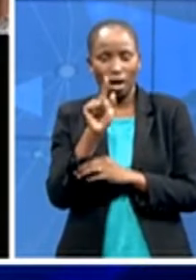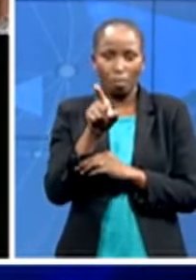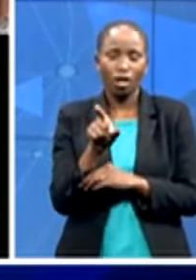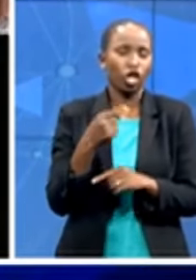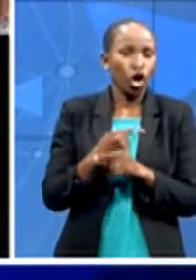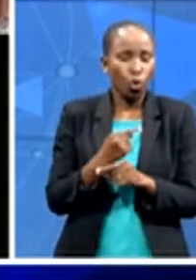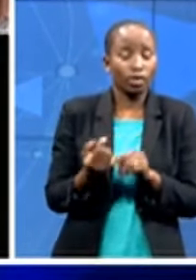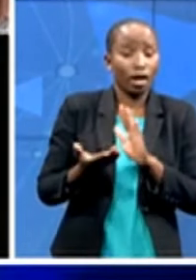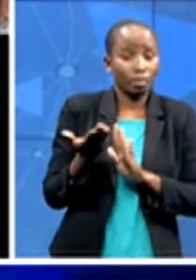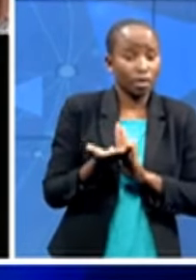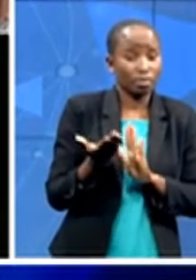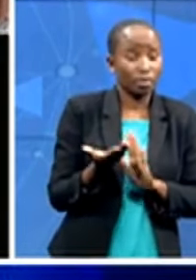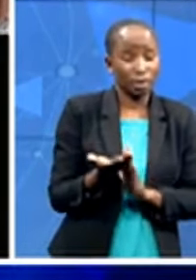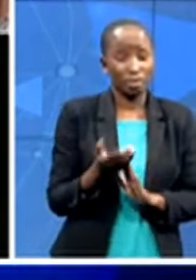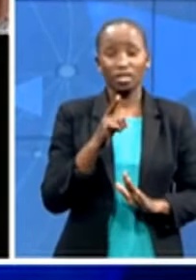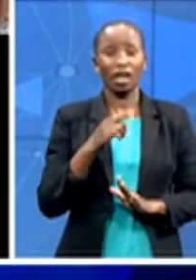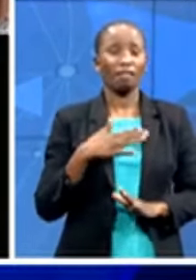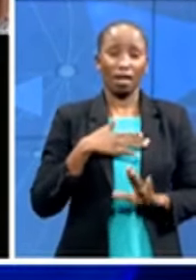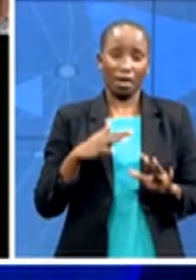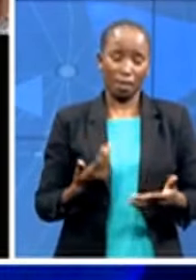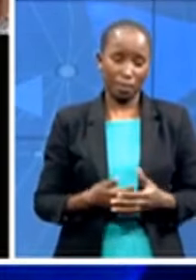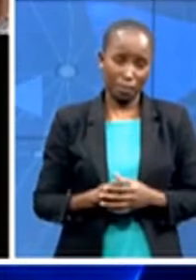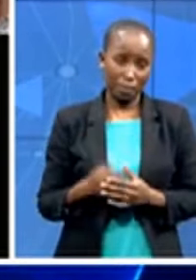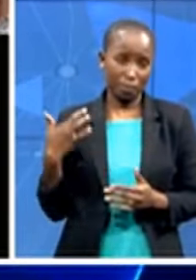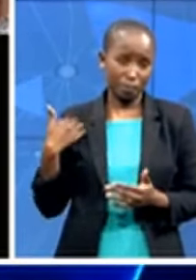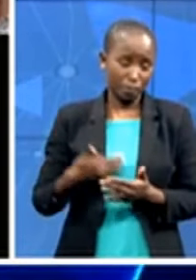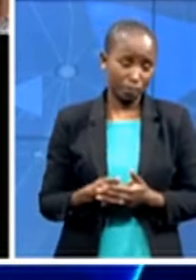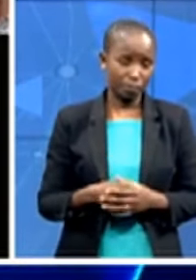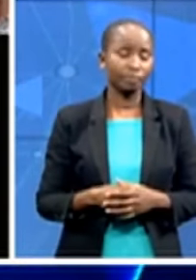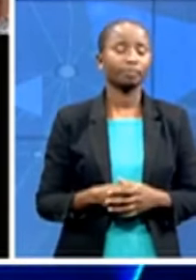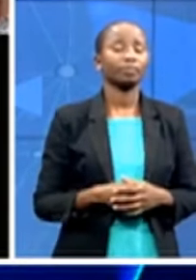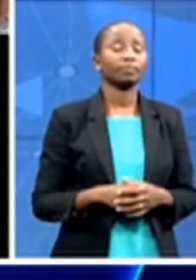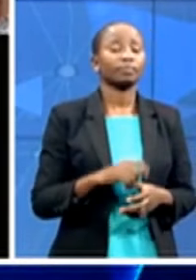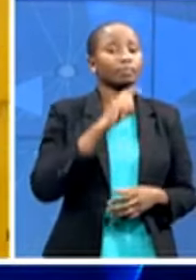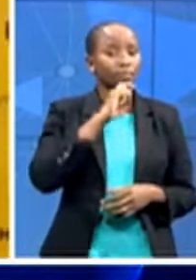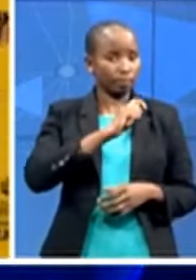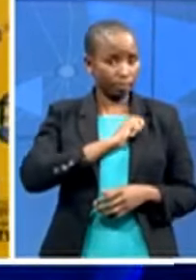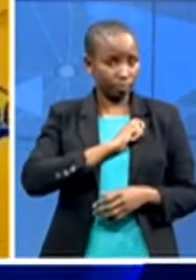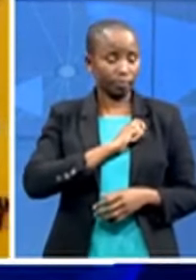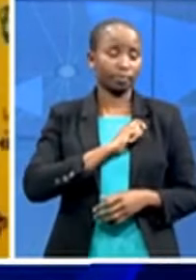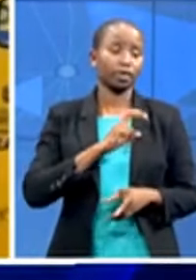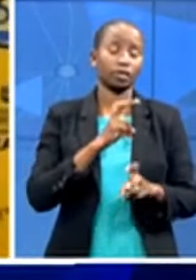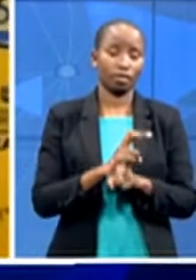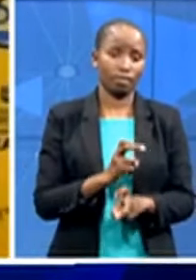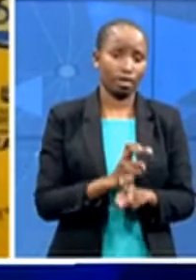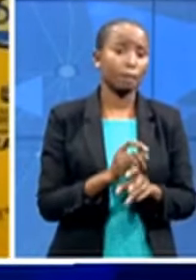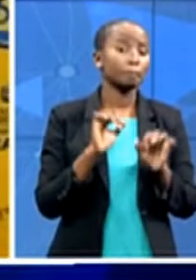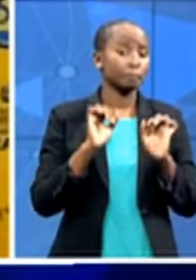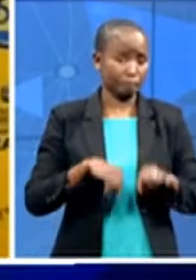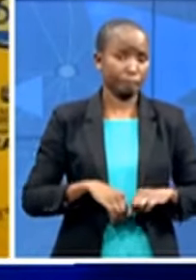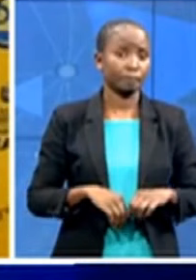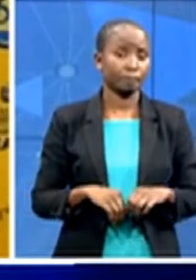it has been a very tough journey it has been a long journey but i like i always share with my friends and colleagues that